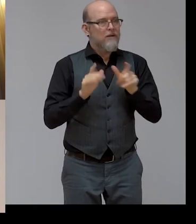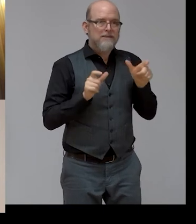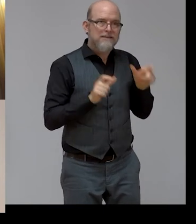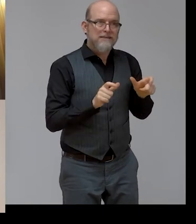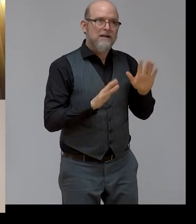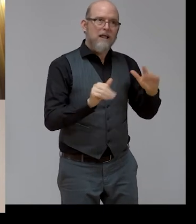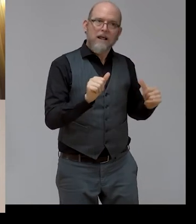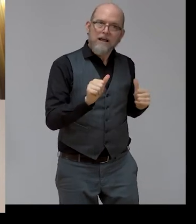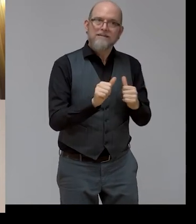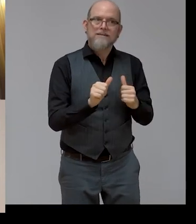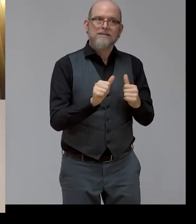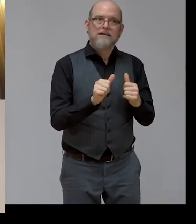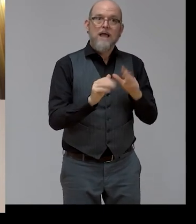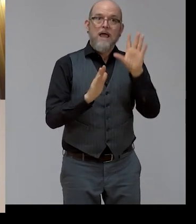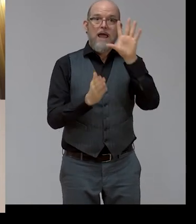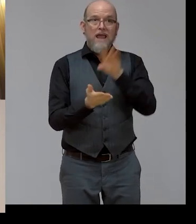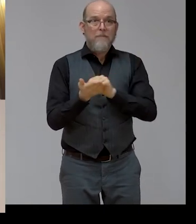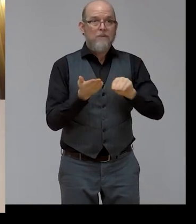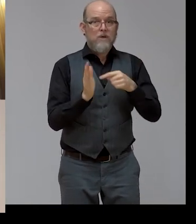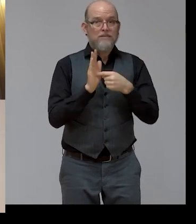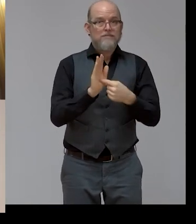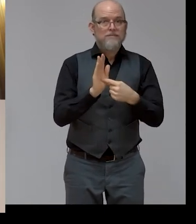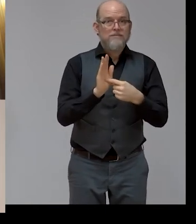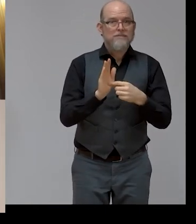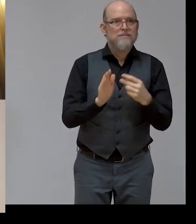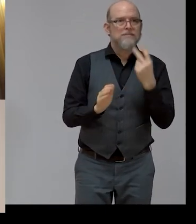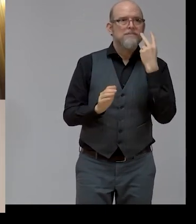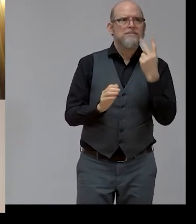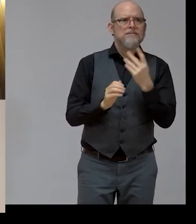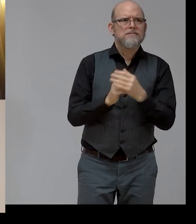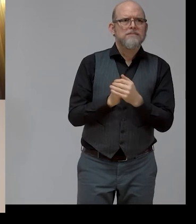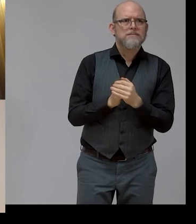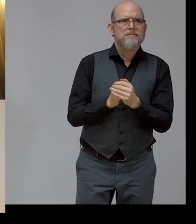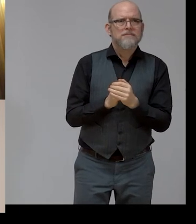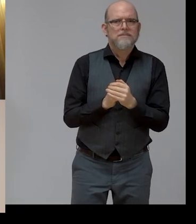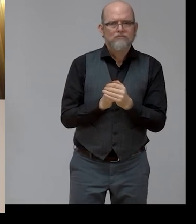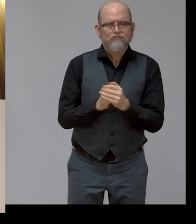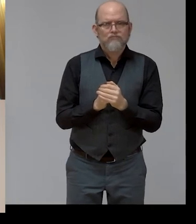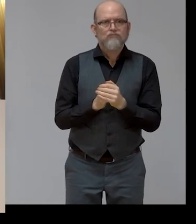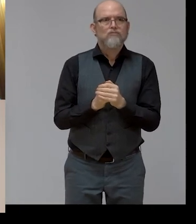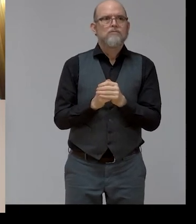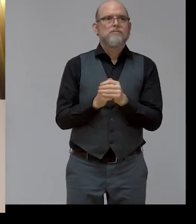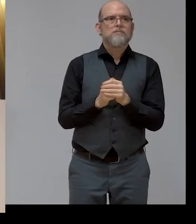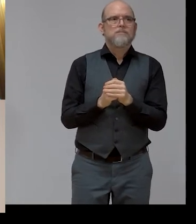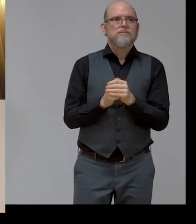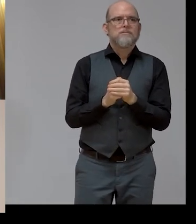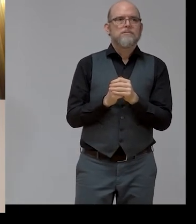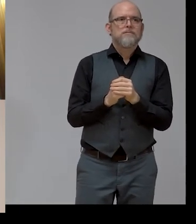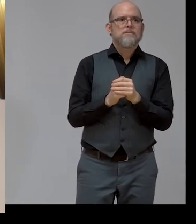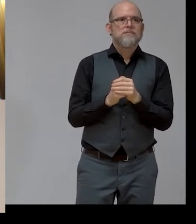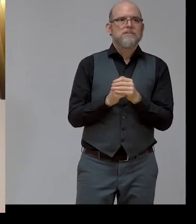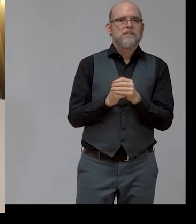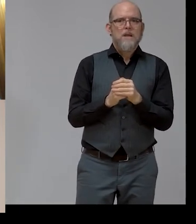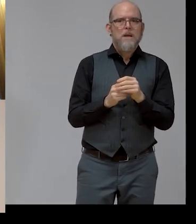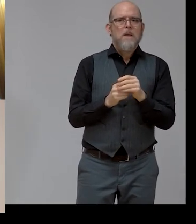crisis. The drivers of change, I think Emma already pointed to them, the emergence of the digital economy in both